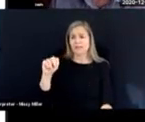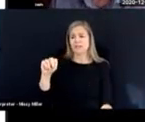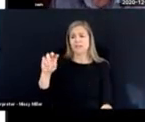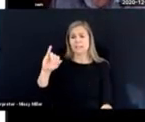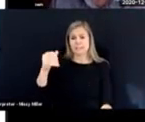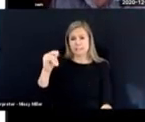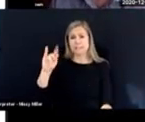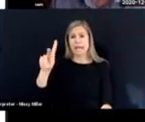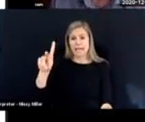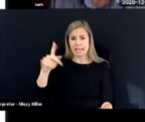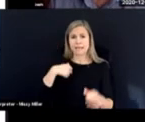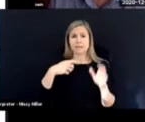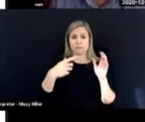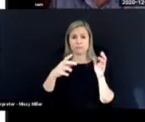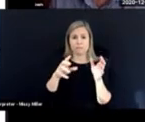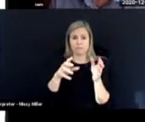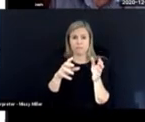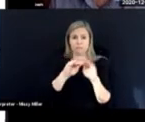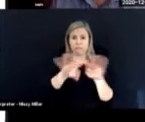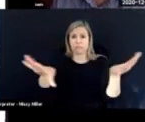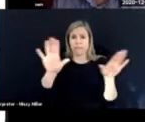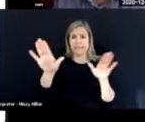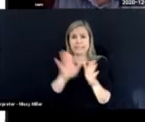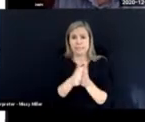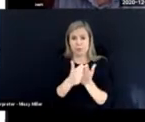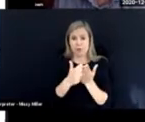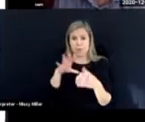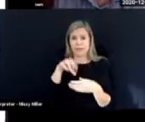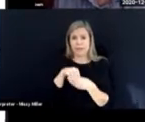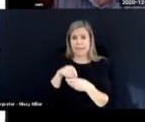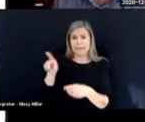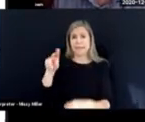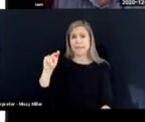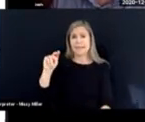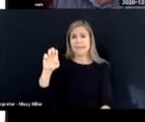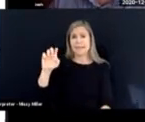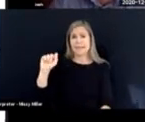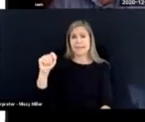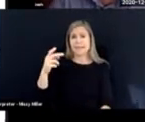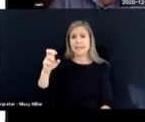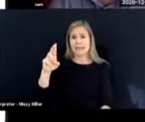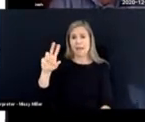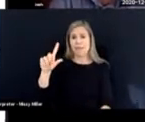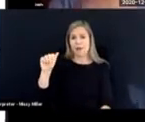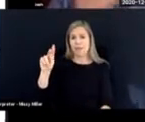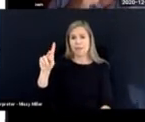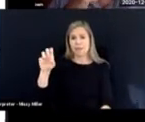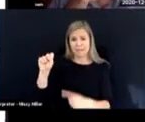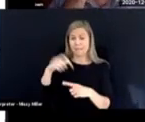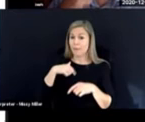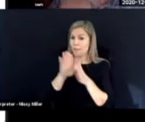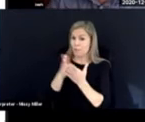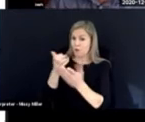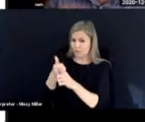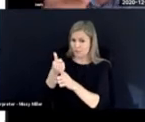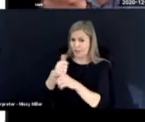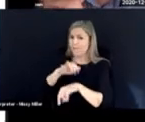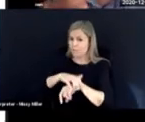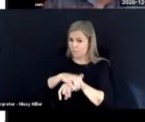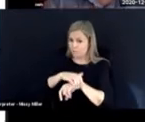rubella handicapped children, as they were called then, in the Netherlands. But the book is in England,